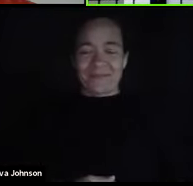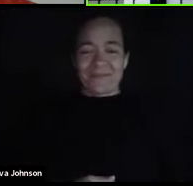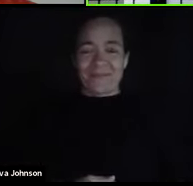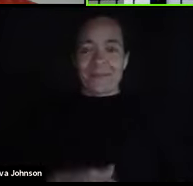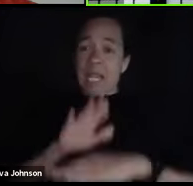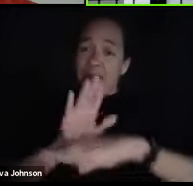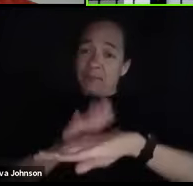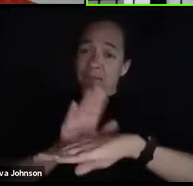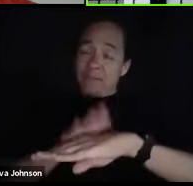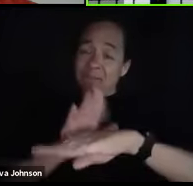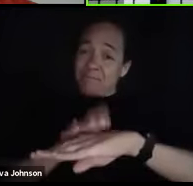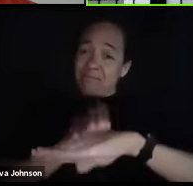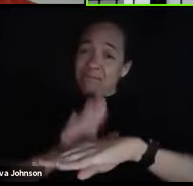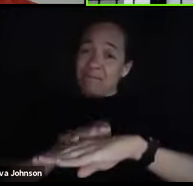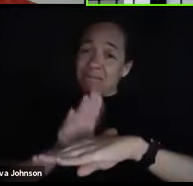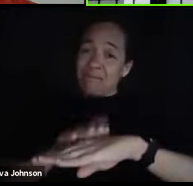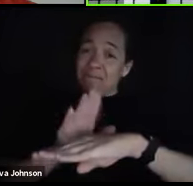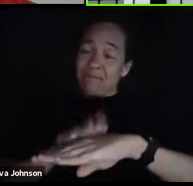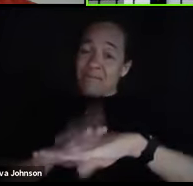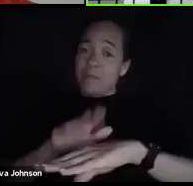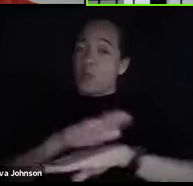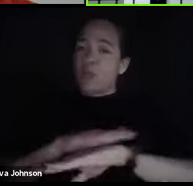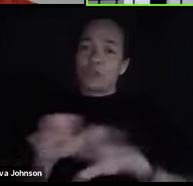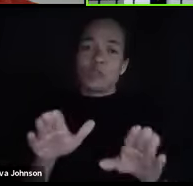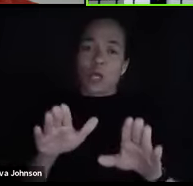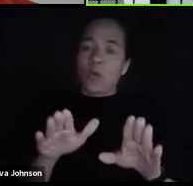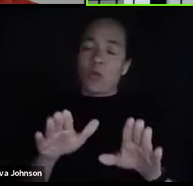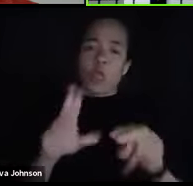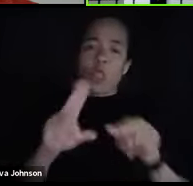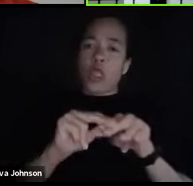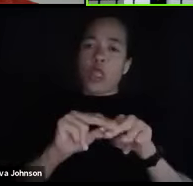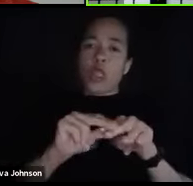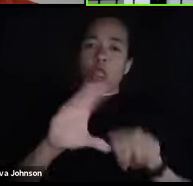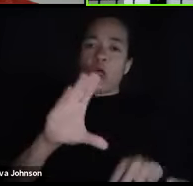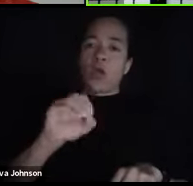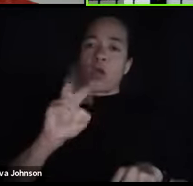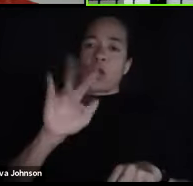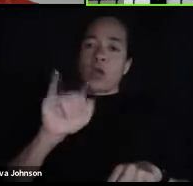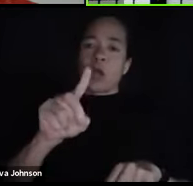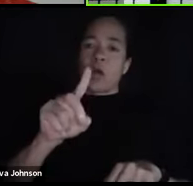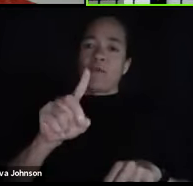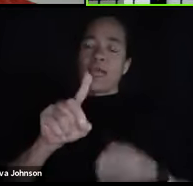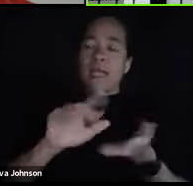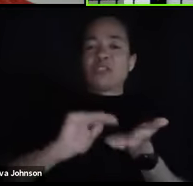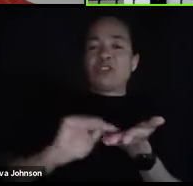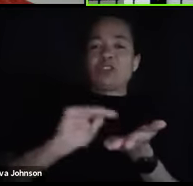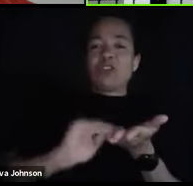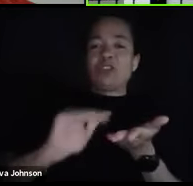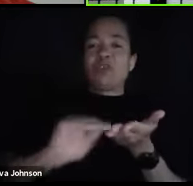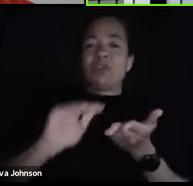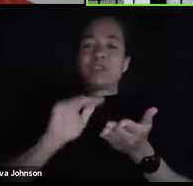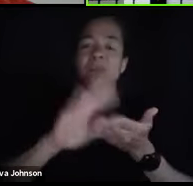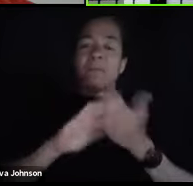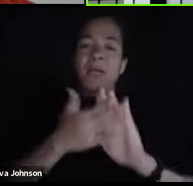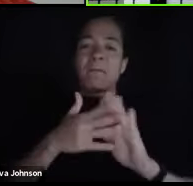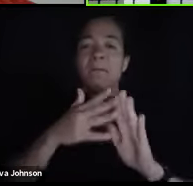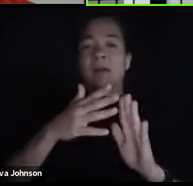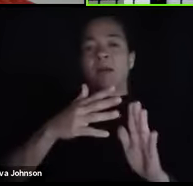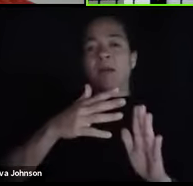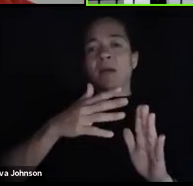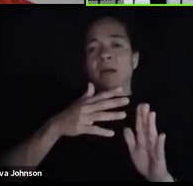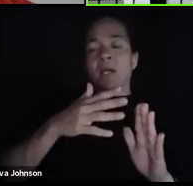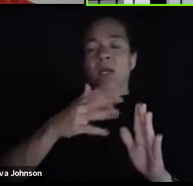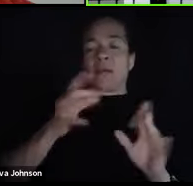a warning, don't use the COVID-19 as an excuse for sloppy study habits and sloppy work.